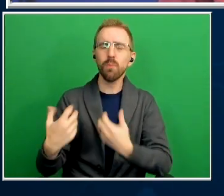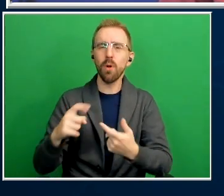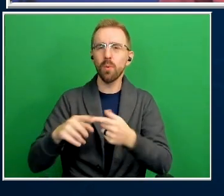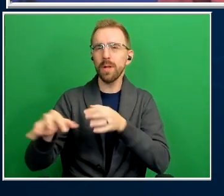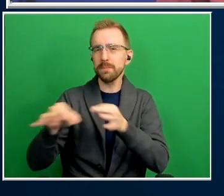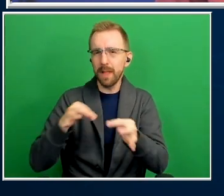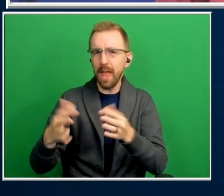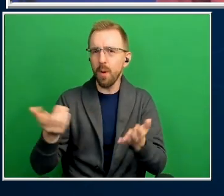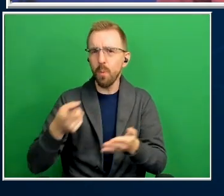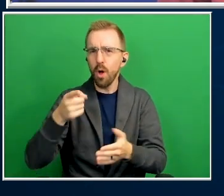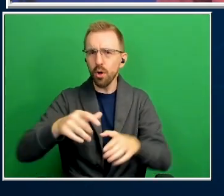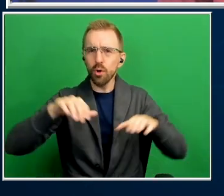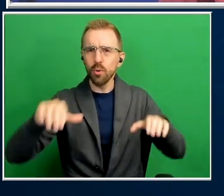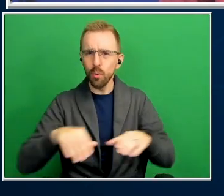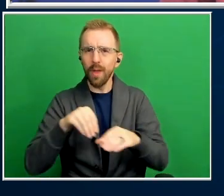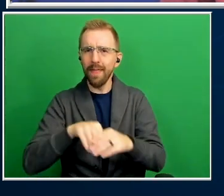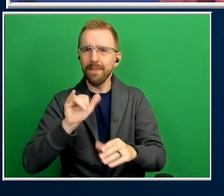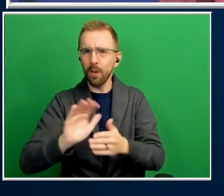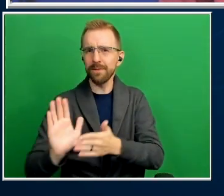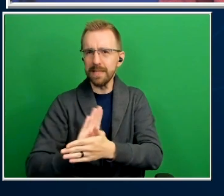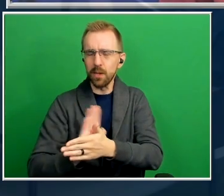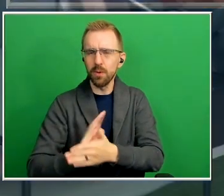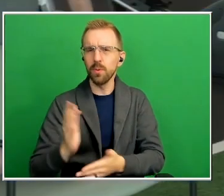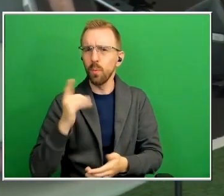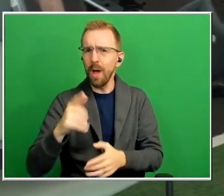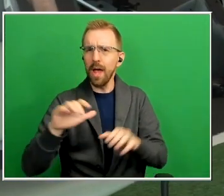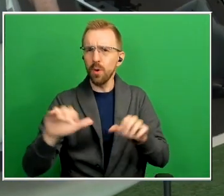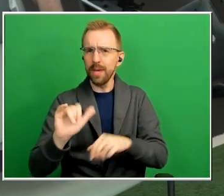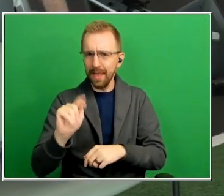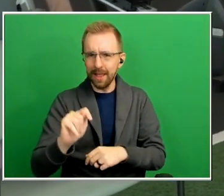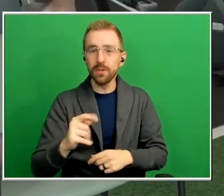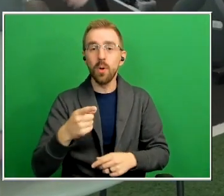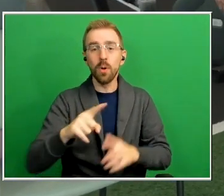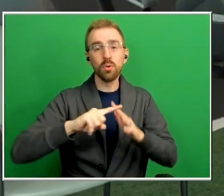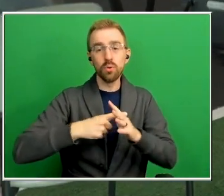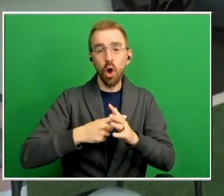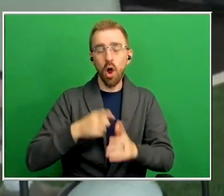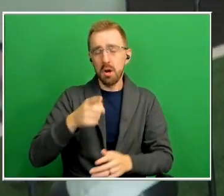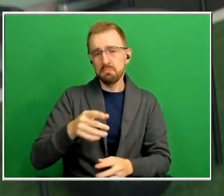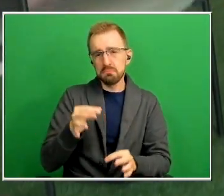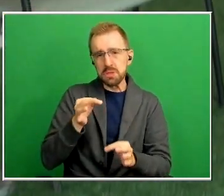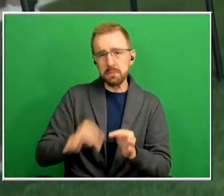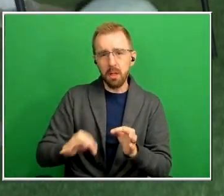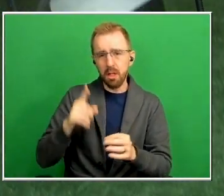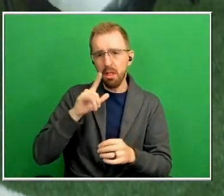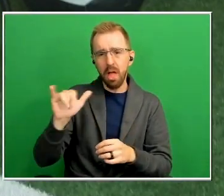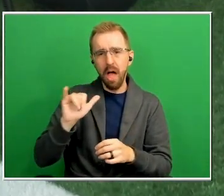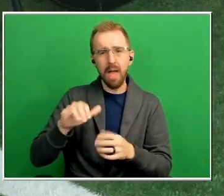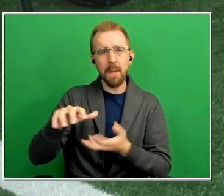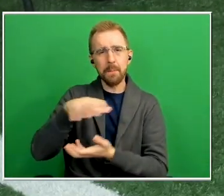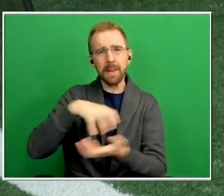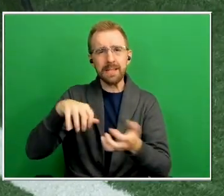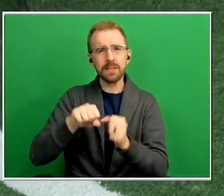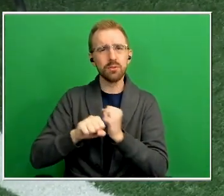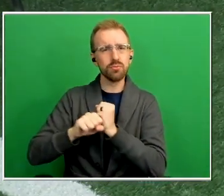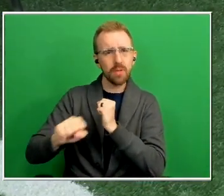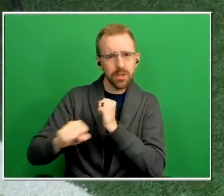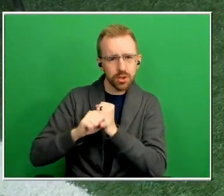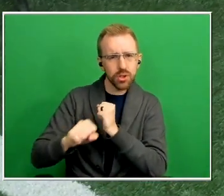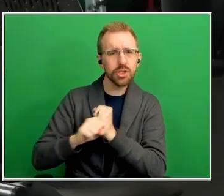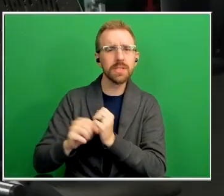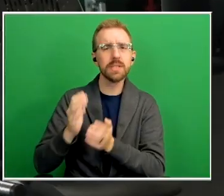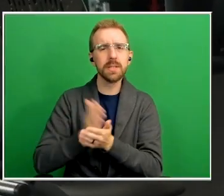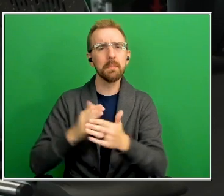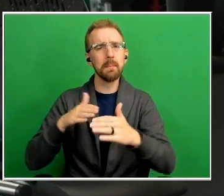and most importantly why you're doing it so let's start off um pretty simple it looks like you're kind of doing a mix of stretching and some basic balance